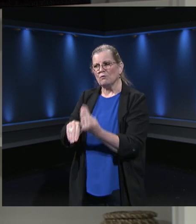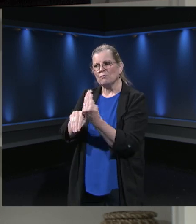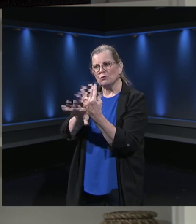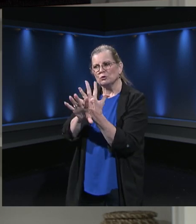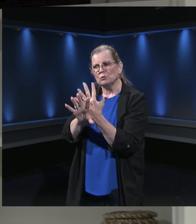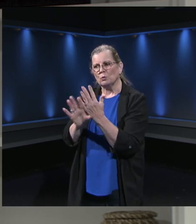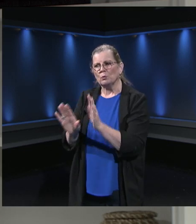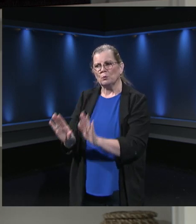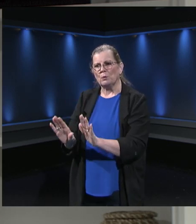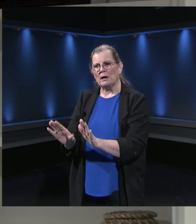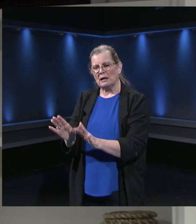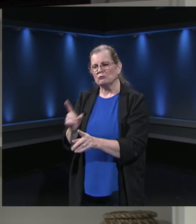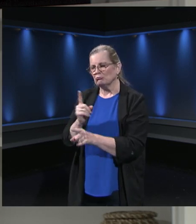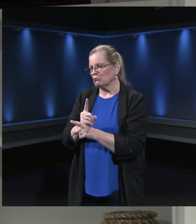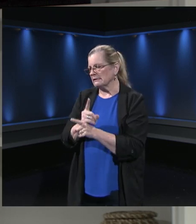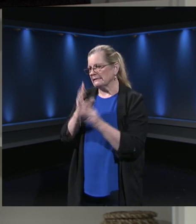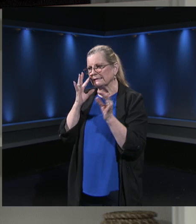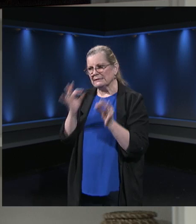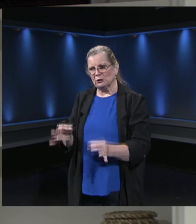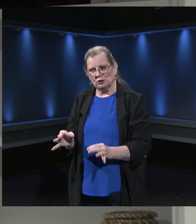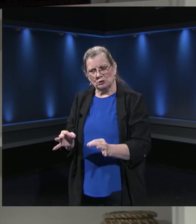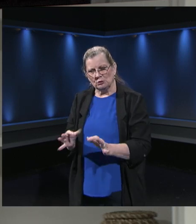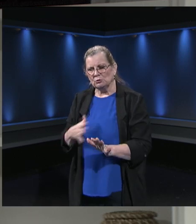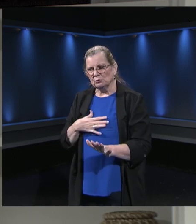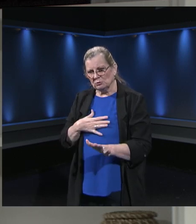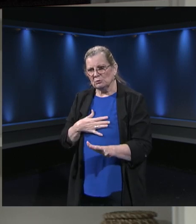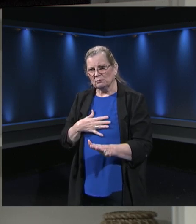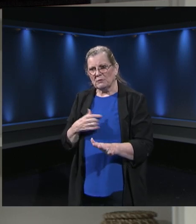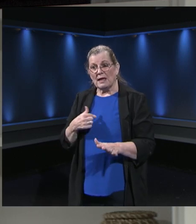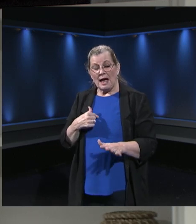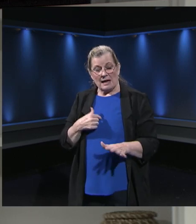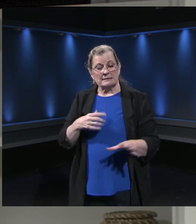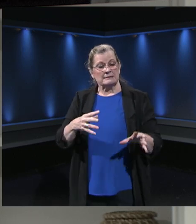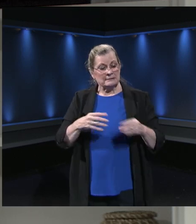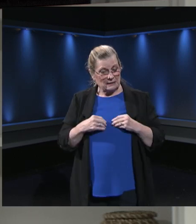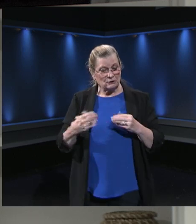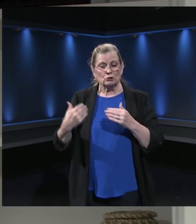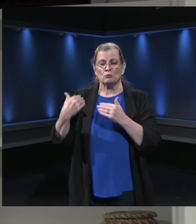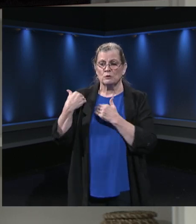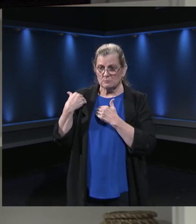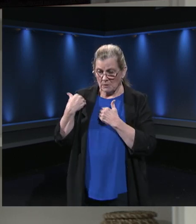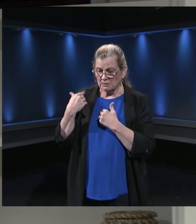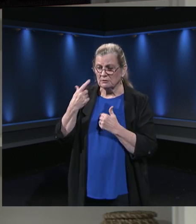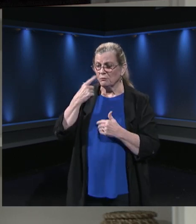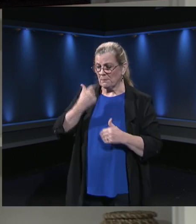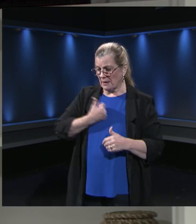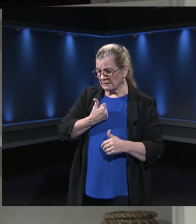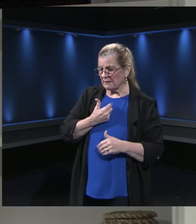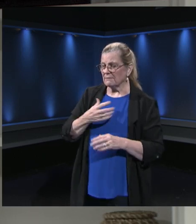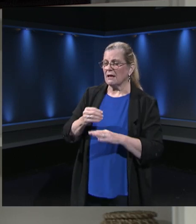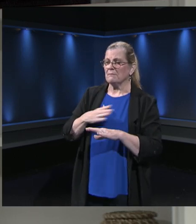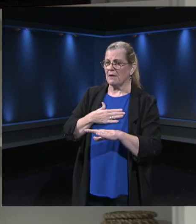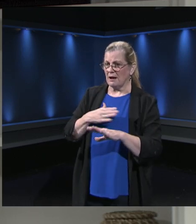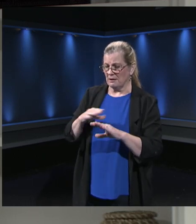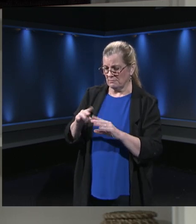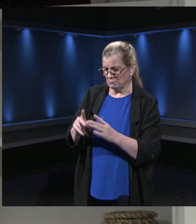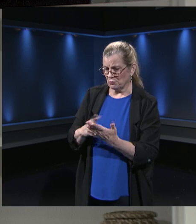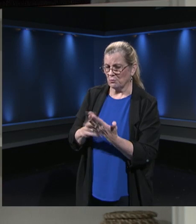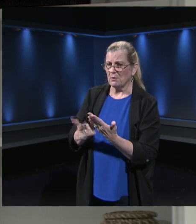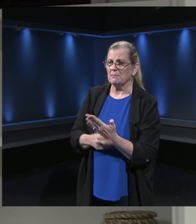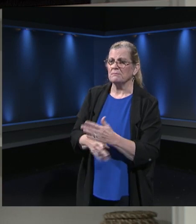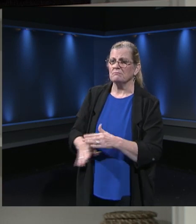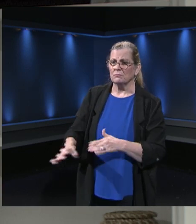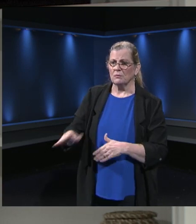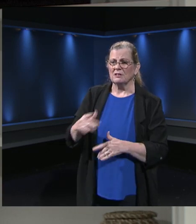Fairfax County Public Schools. I accept responsibility for that decision and I accept responsibility to move forward in a measured